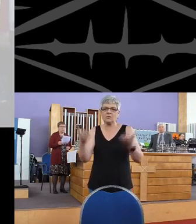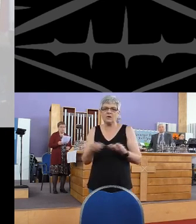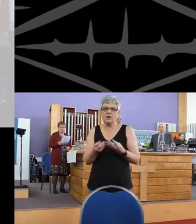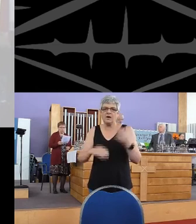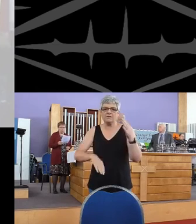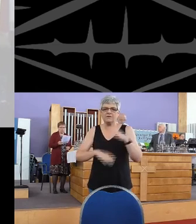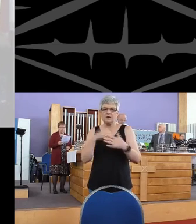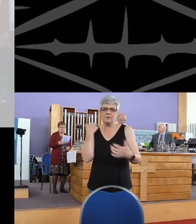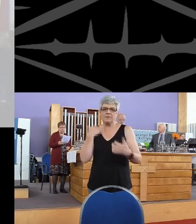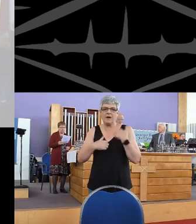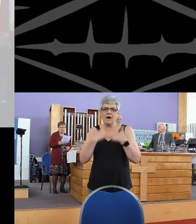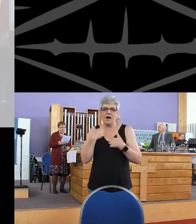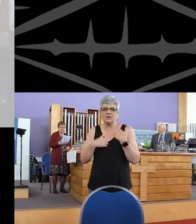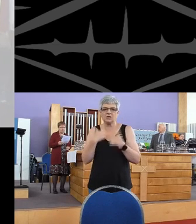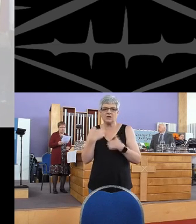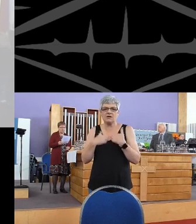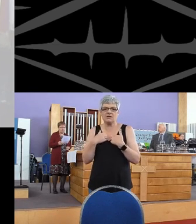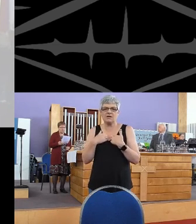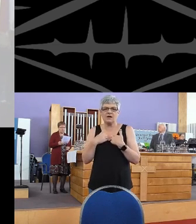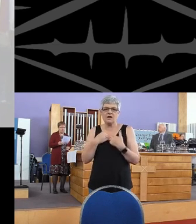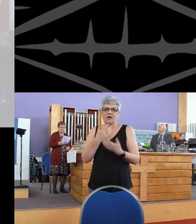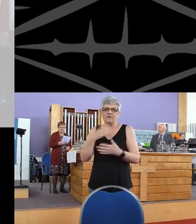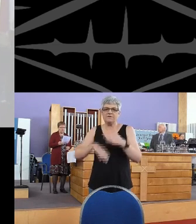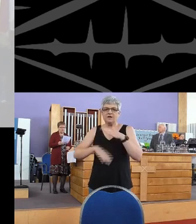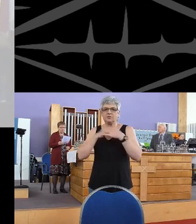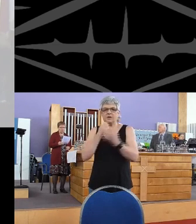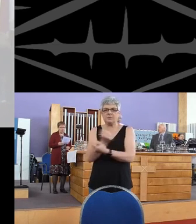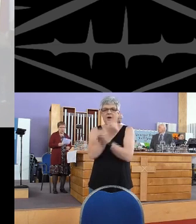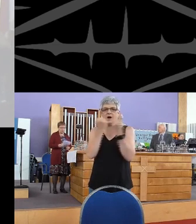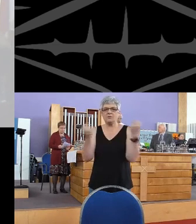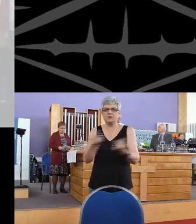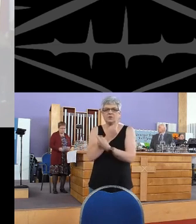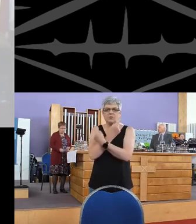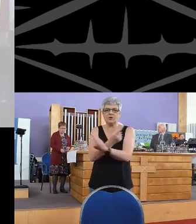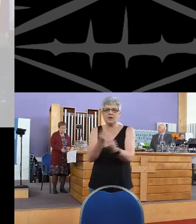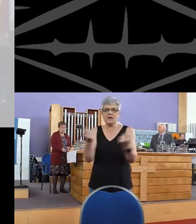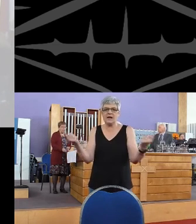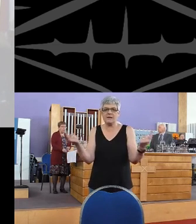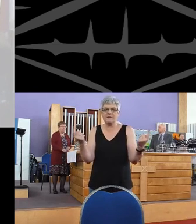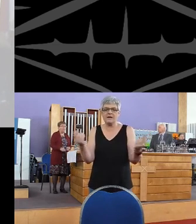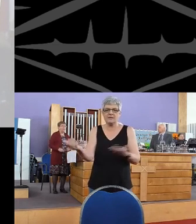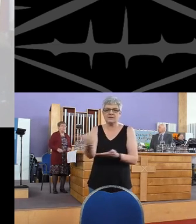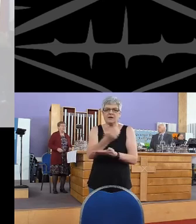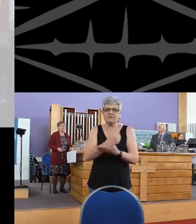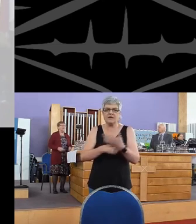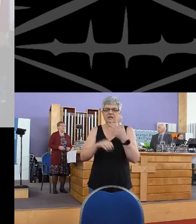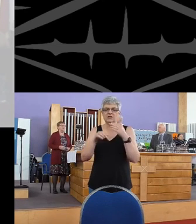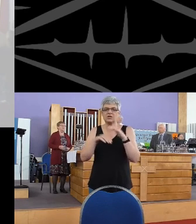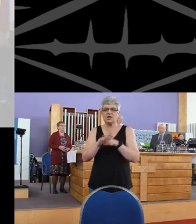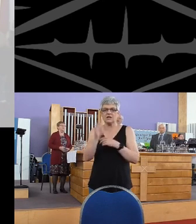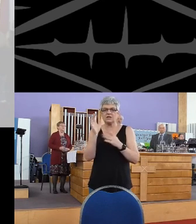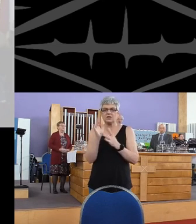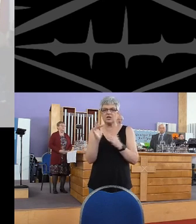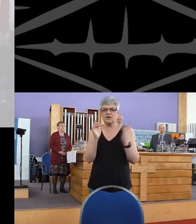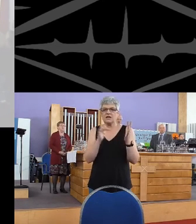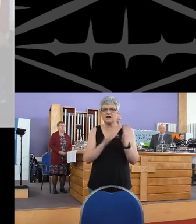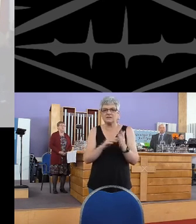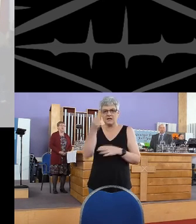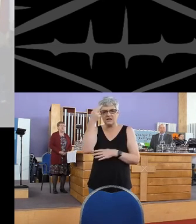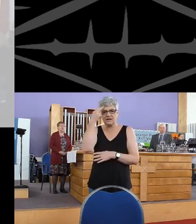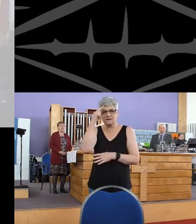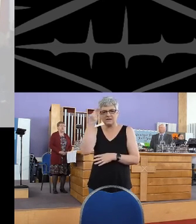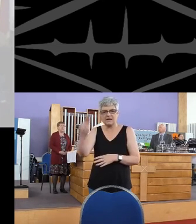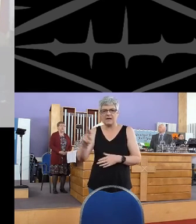to the world filled with passion, filled with power to proclaim salvation in